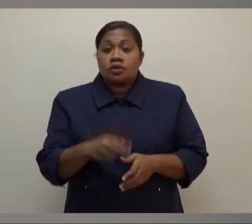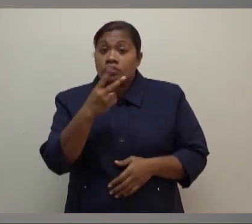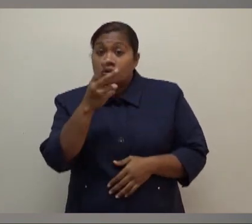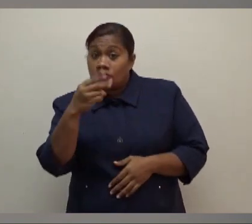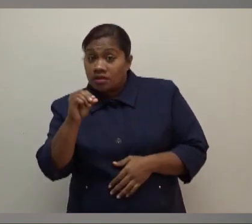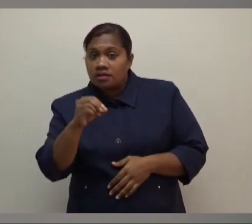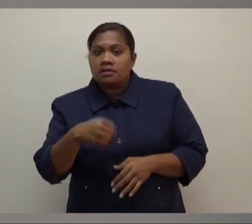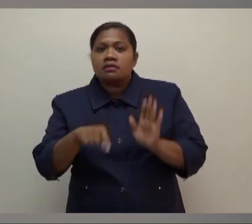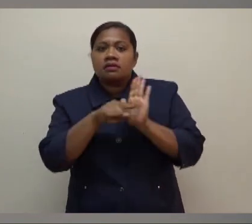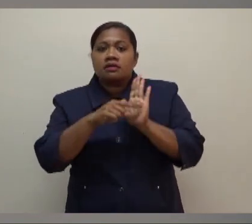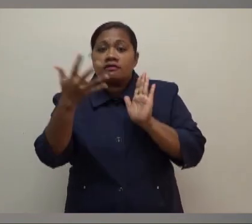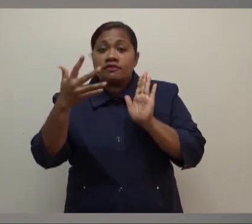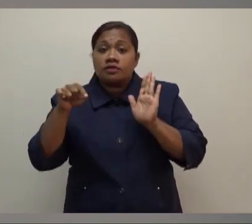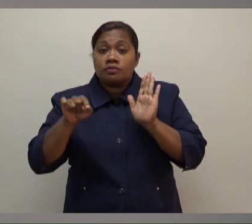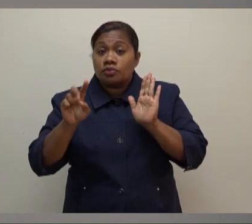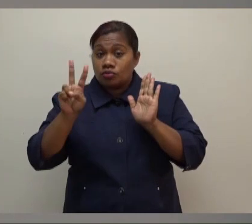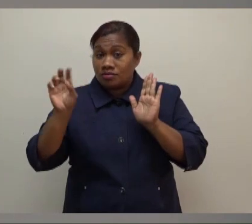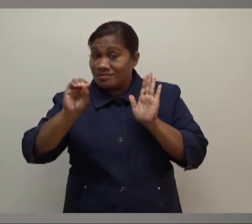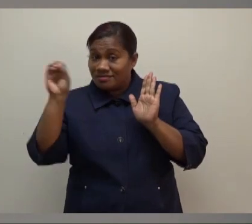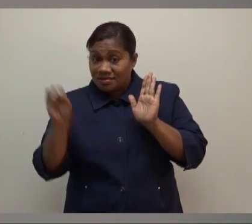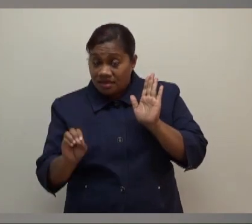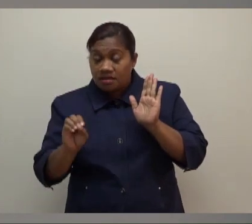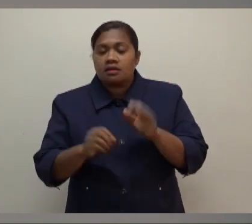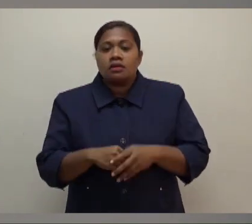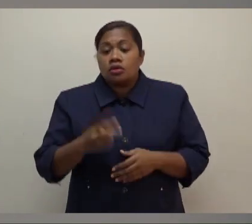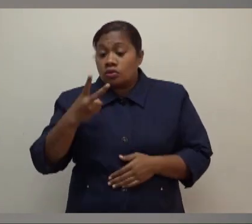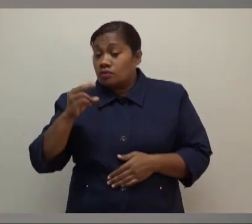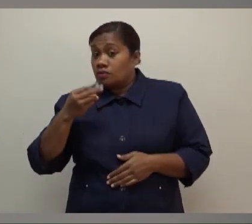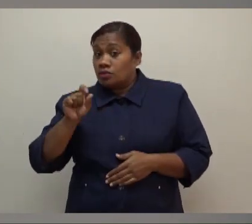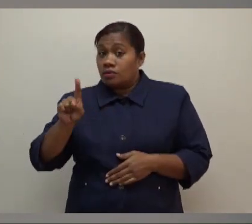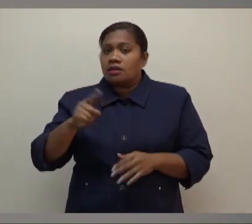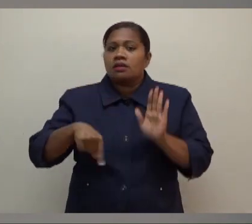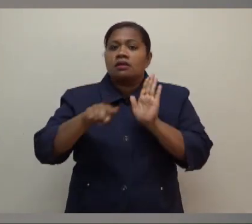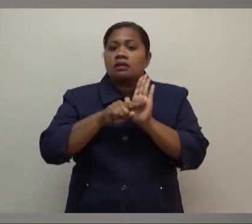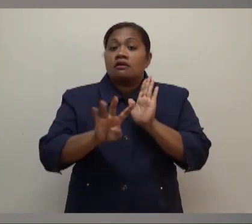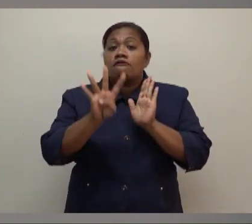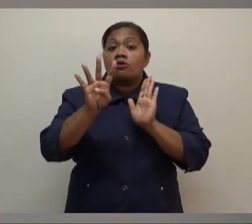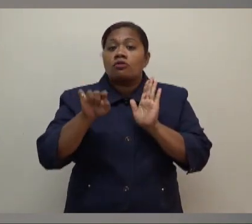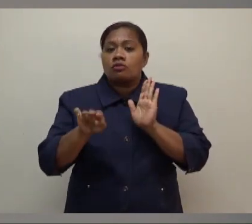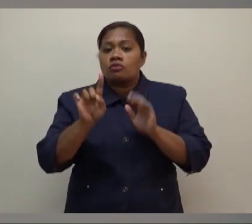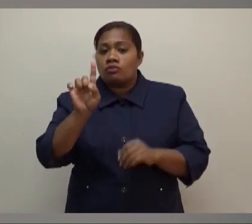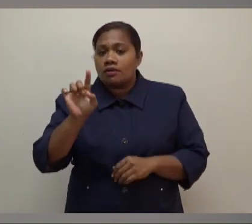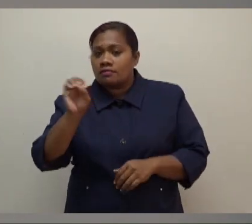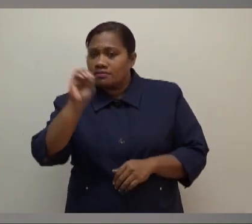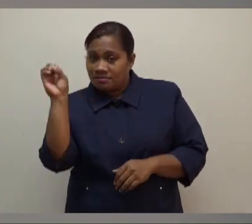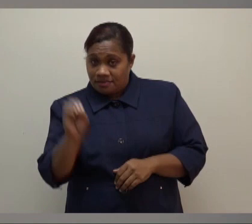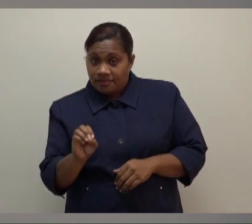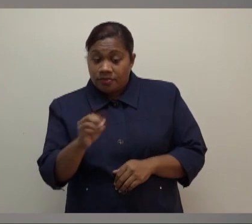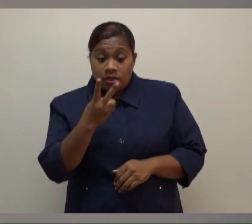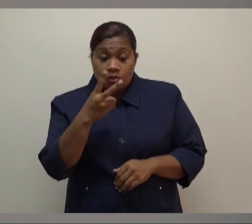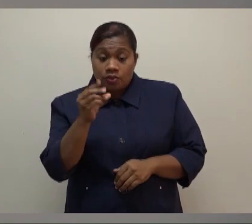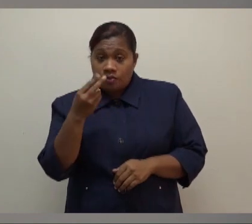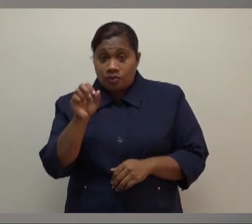.2%, which is the largest contraction. 2021, minus 4.1% contraction. 2022,